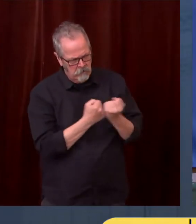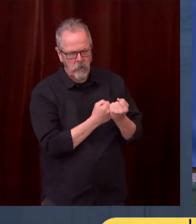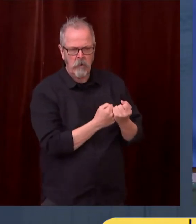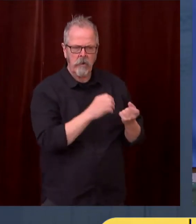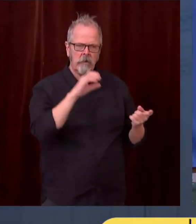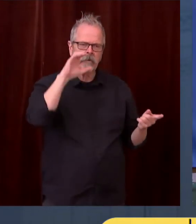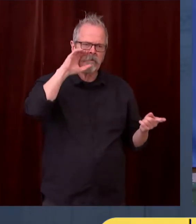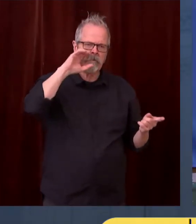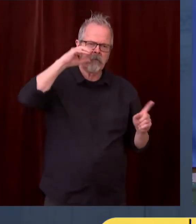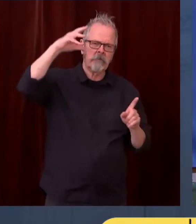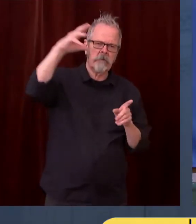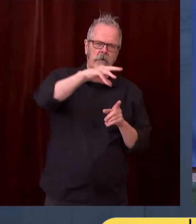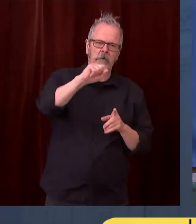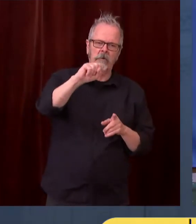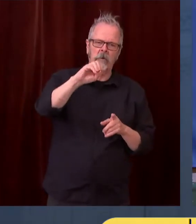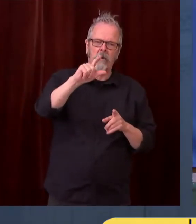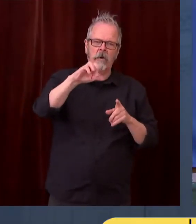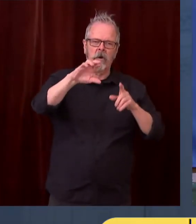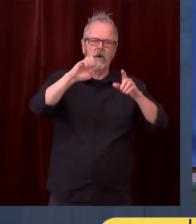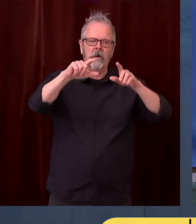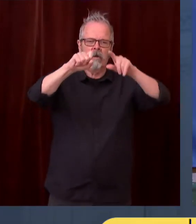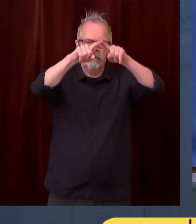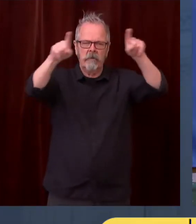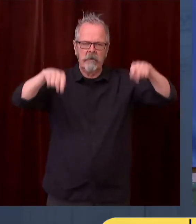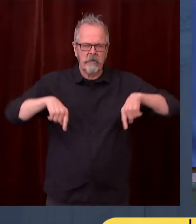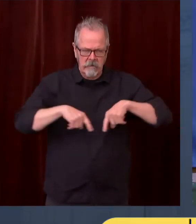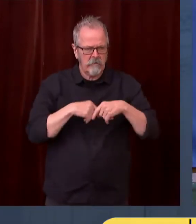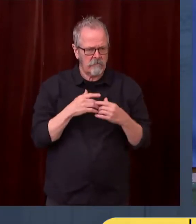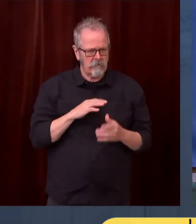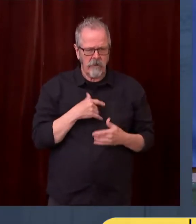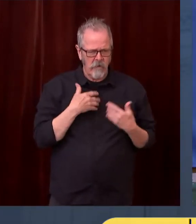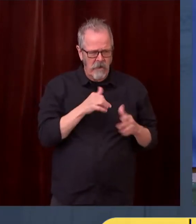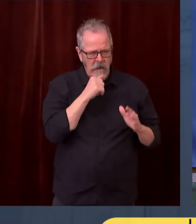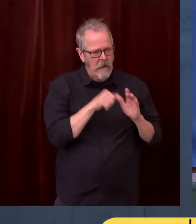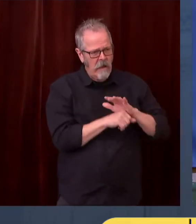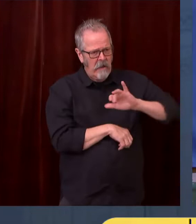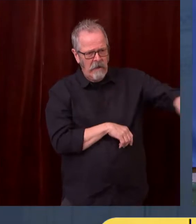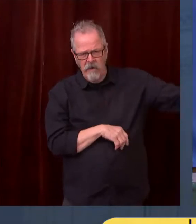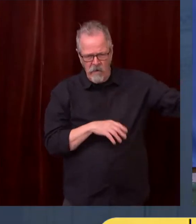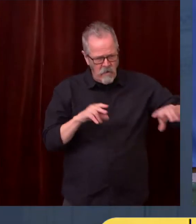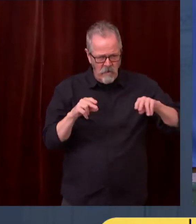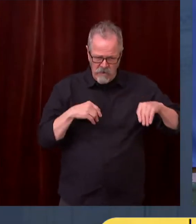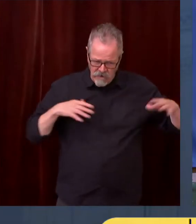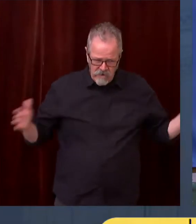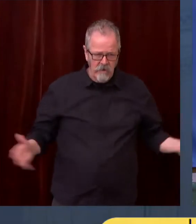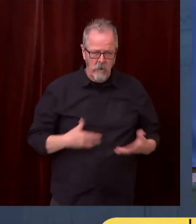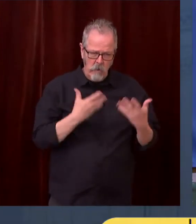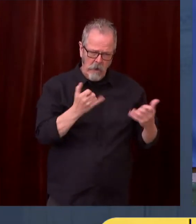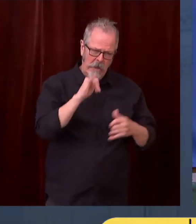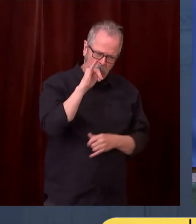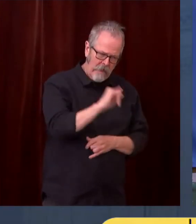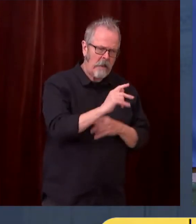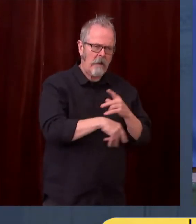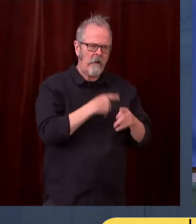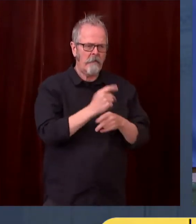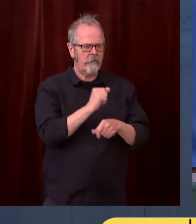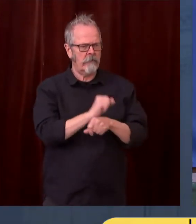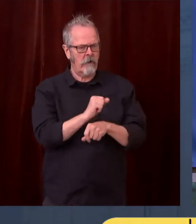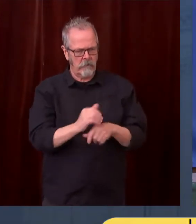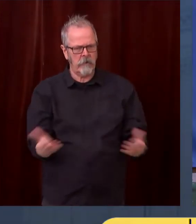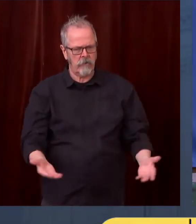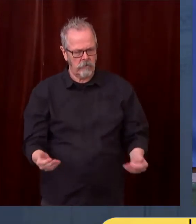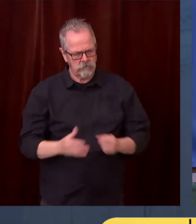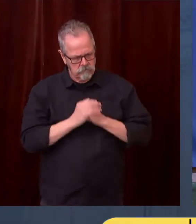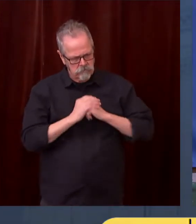It requires that that binding cap be reduced over time. It invests revenues paid for by polluters into